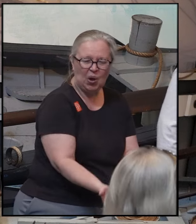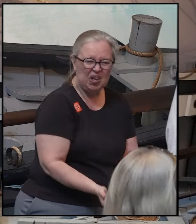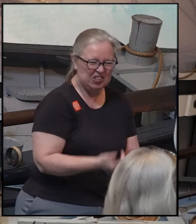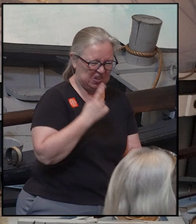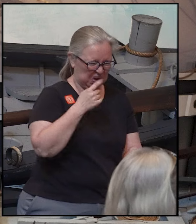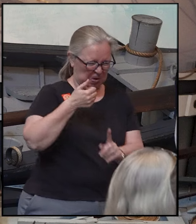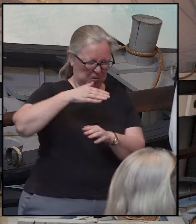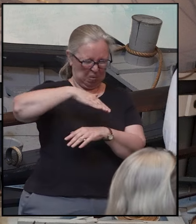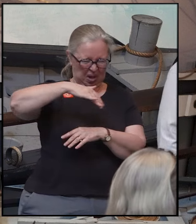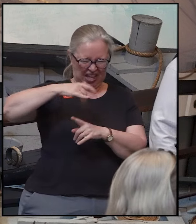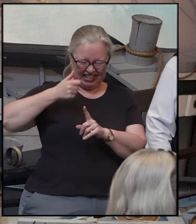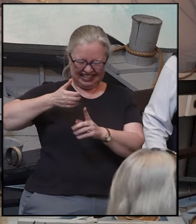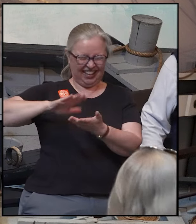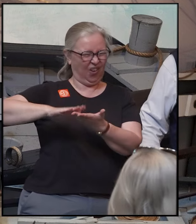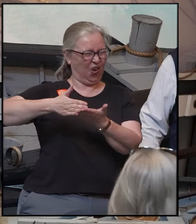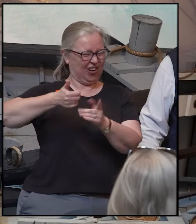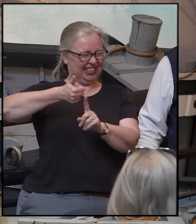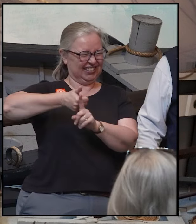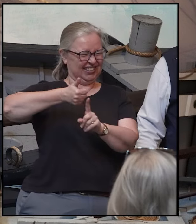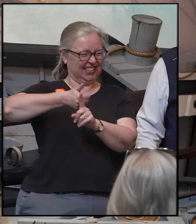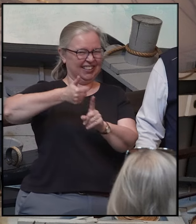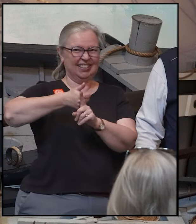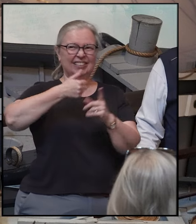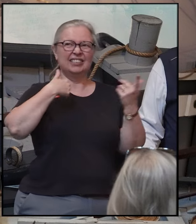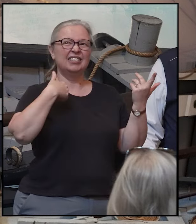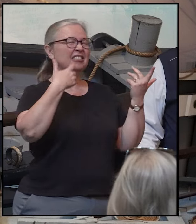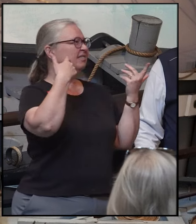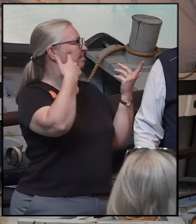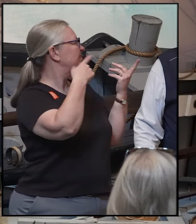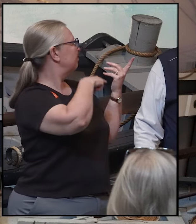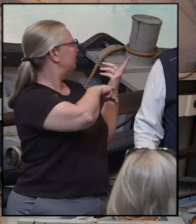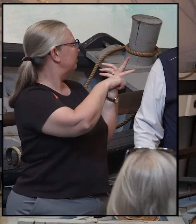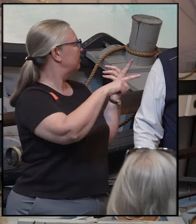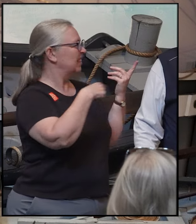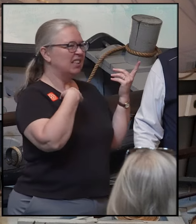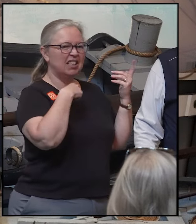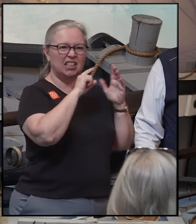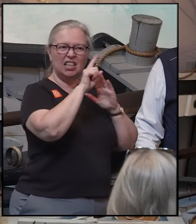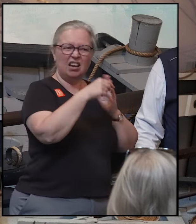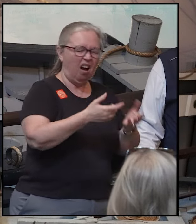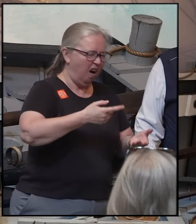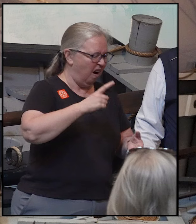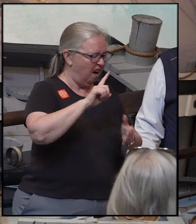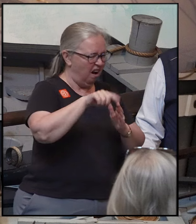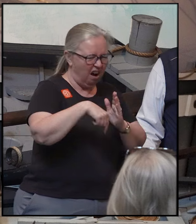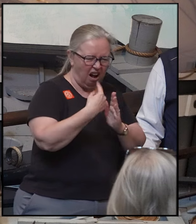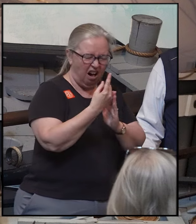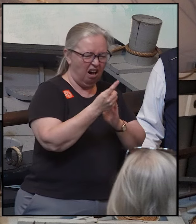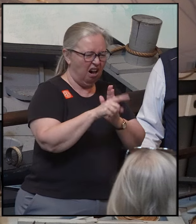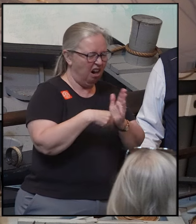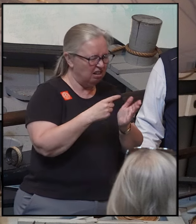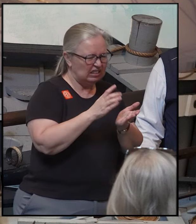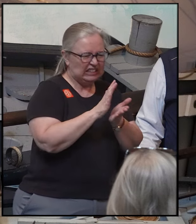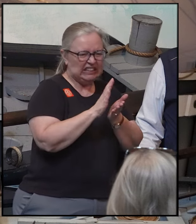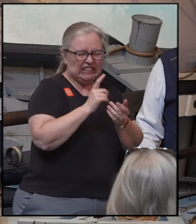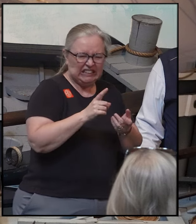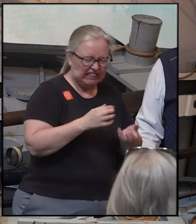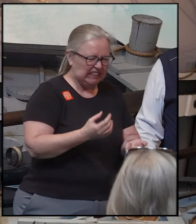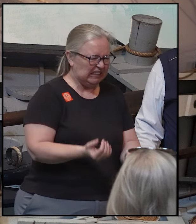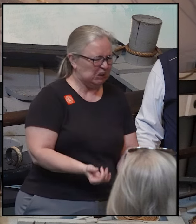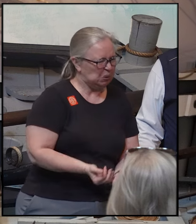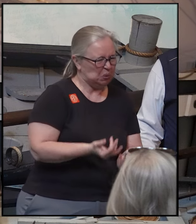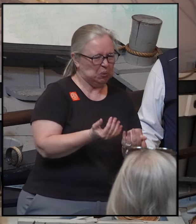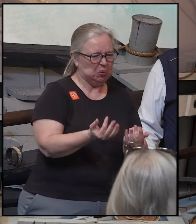These are the ghostly images that you would see as we go around the clock, rendering all of that blubber and putting it into